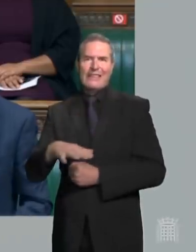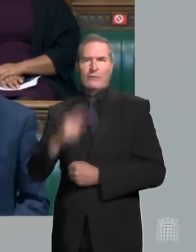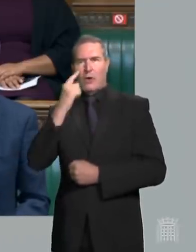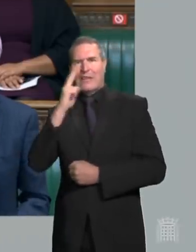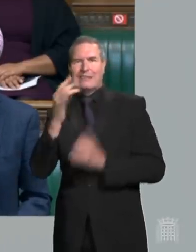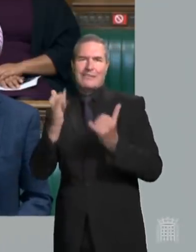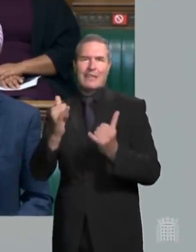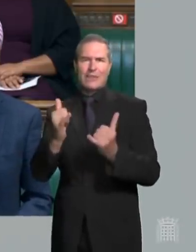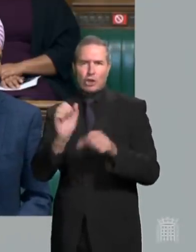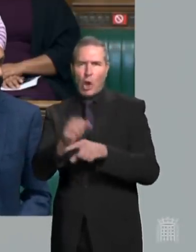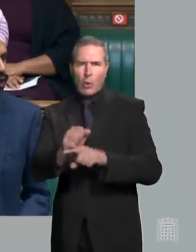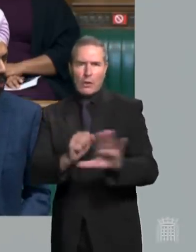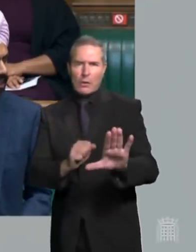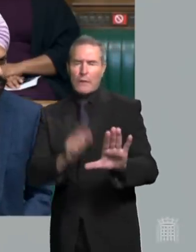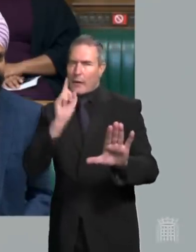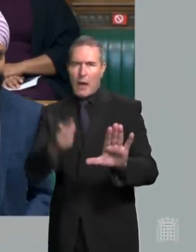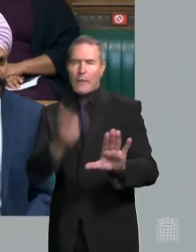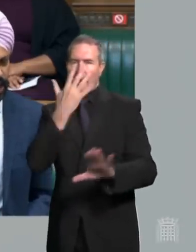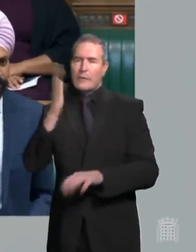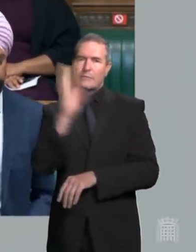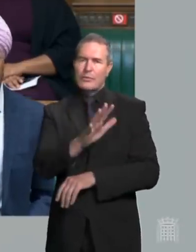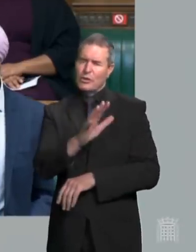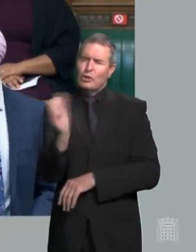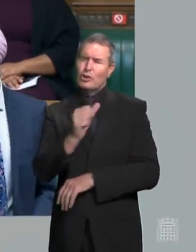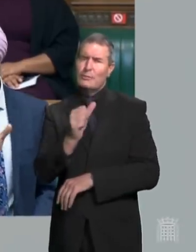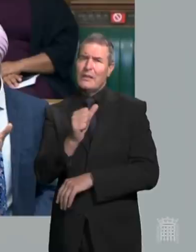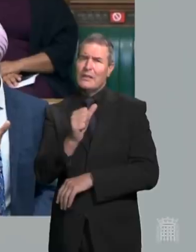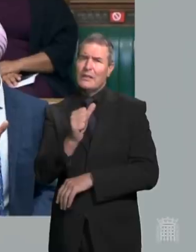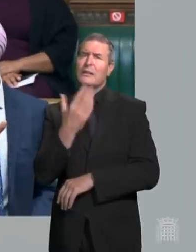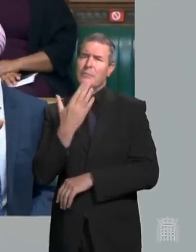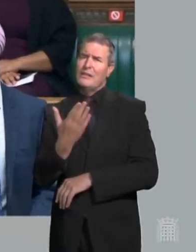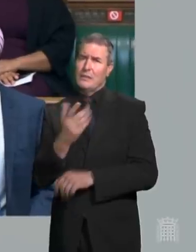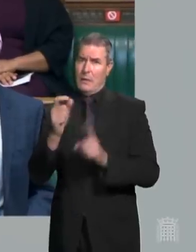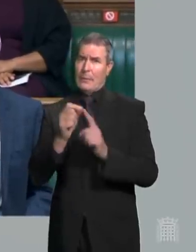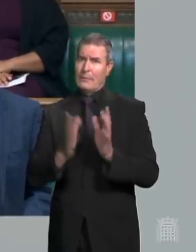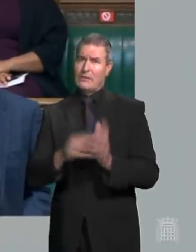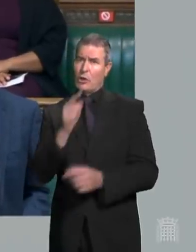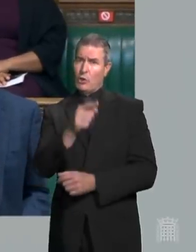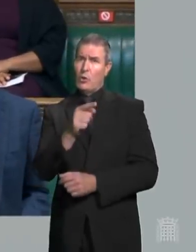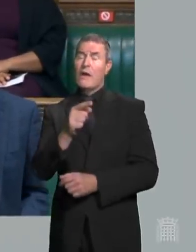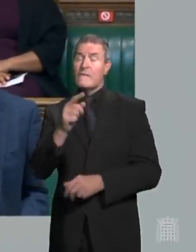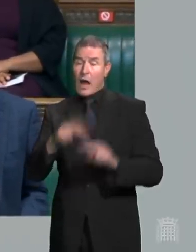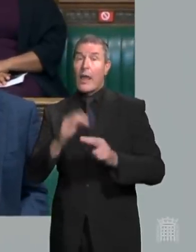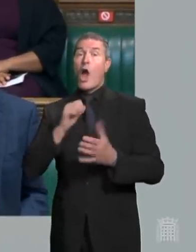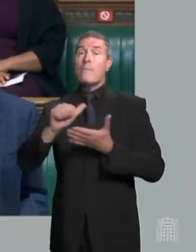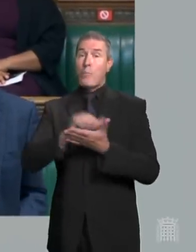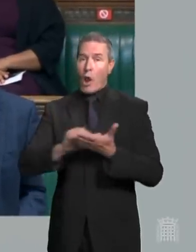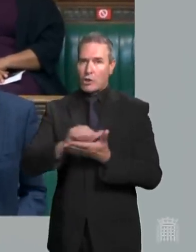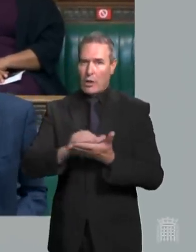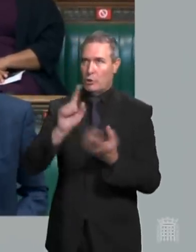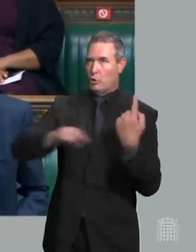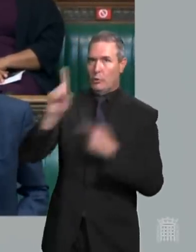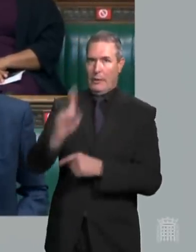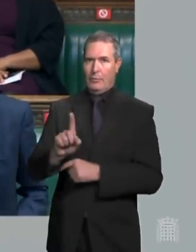tested what an absolute disgrace and they shall be thoroughly ashamed of themselves so when is the Prime Minister finally going to apologise to the nation